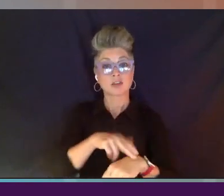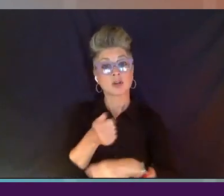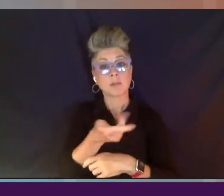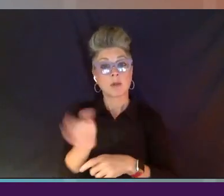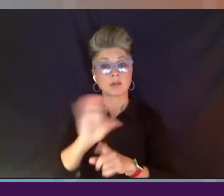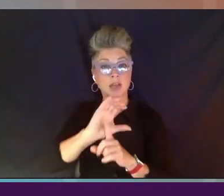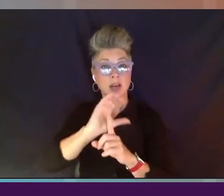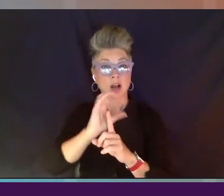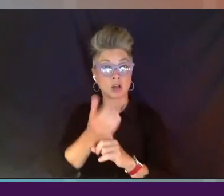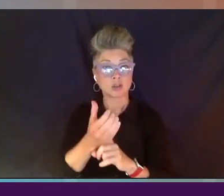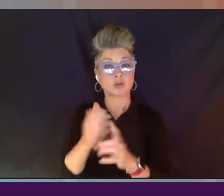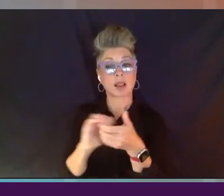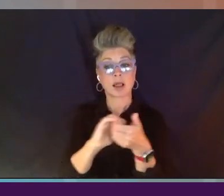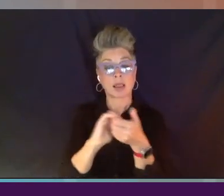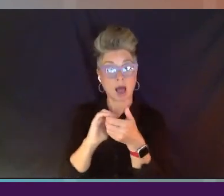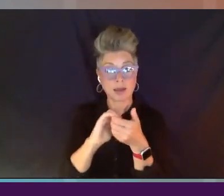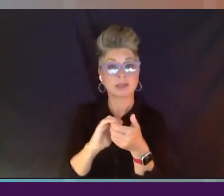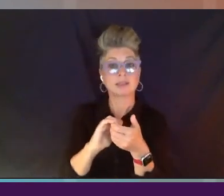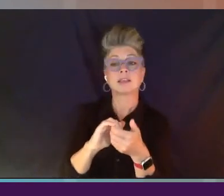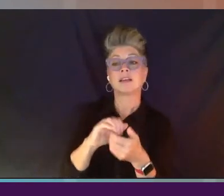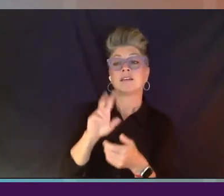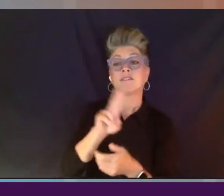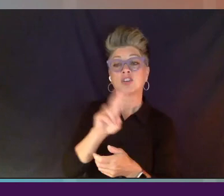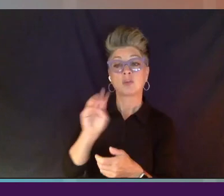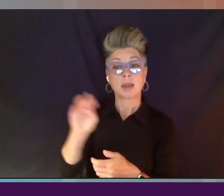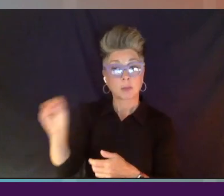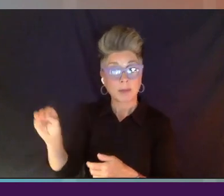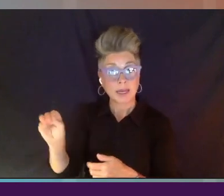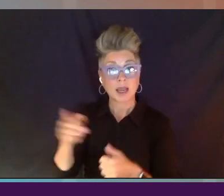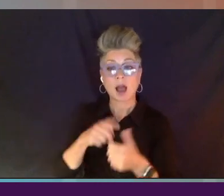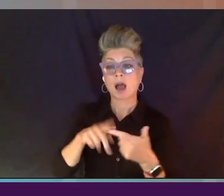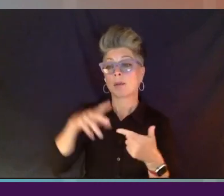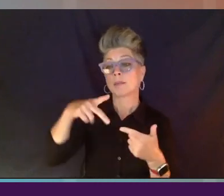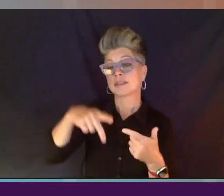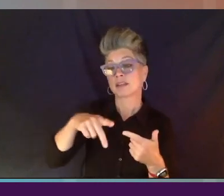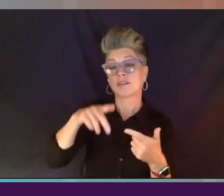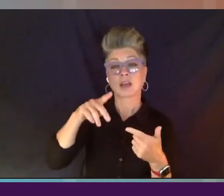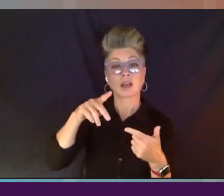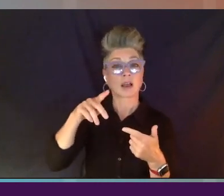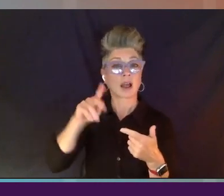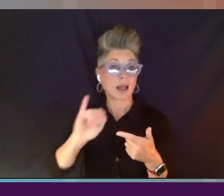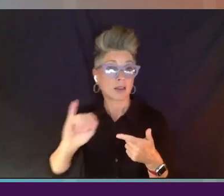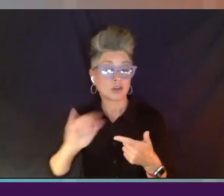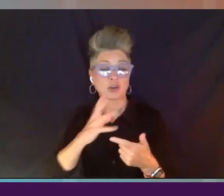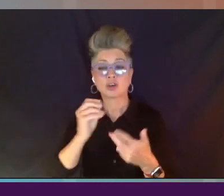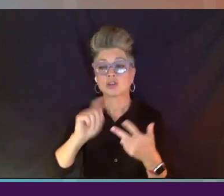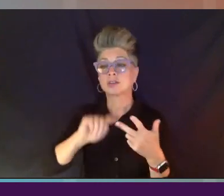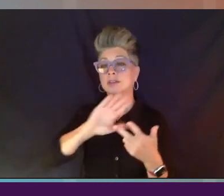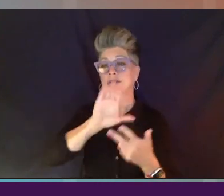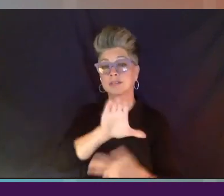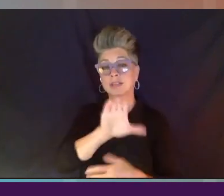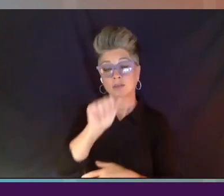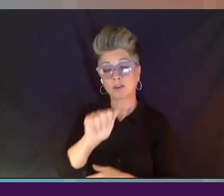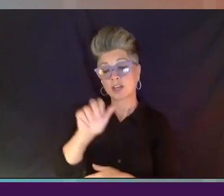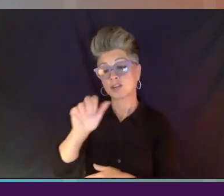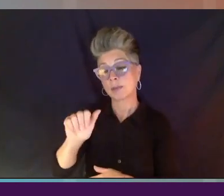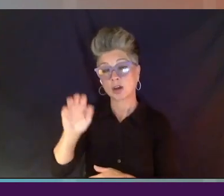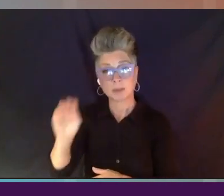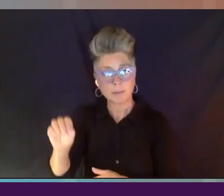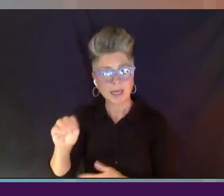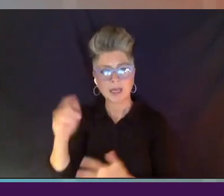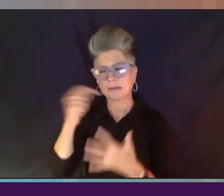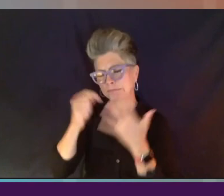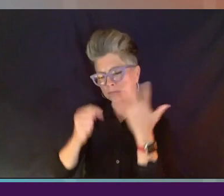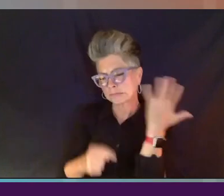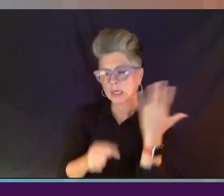Maker Media, Pacific Islanders in Communication, Latino Public Broadcasting, and the Center for Asian American Media. I think I gave a